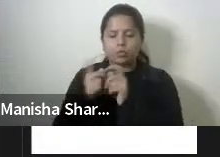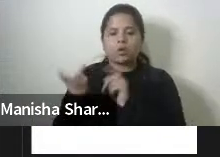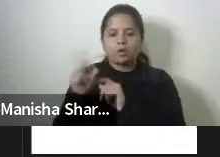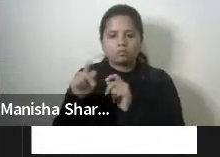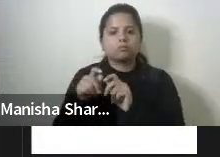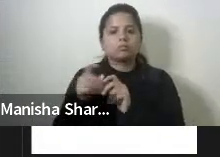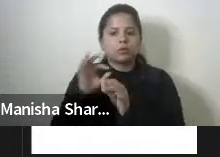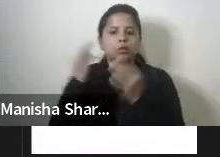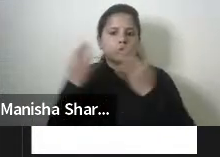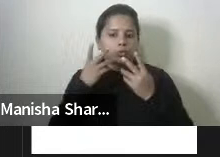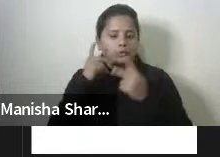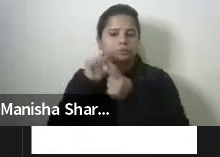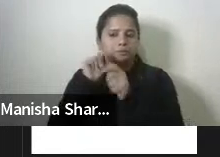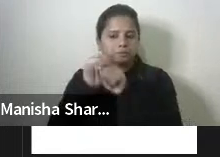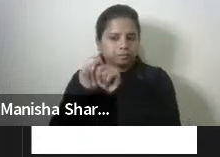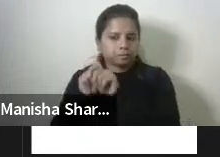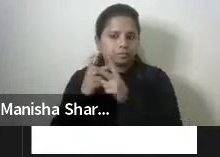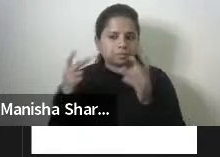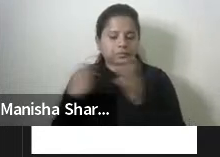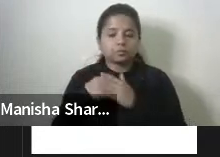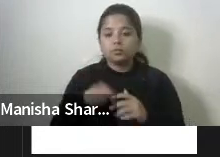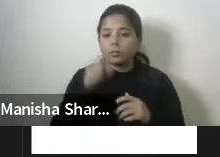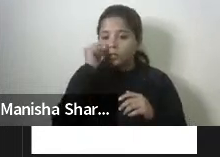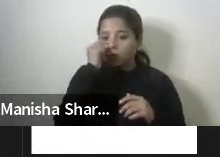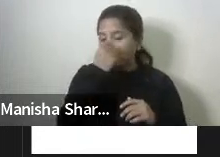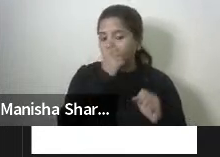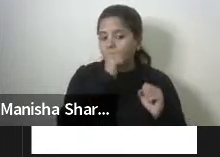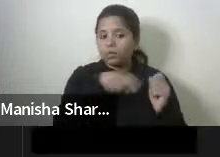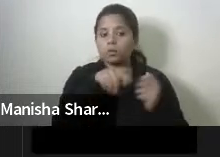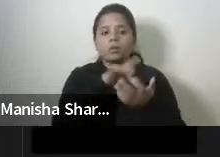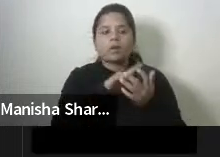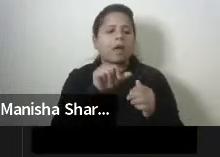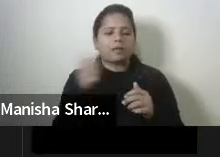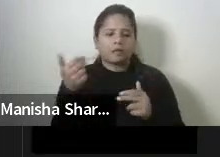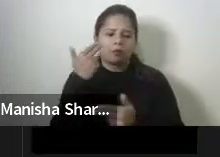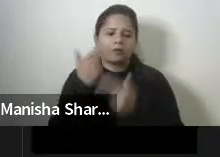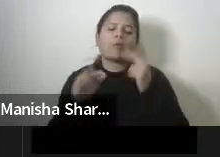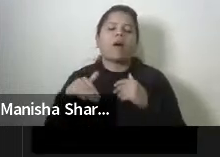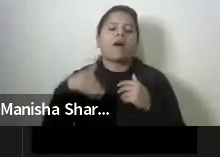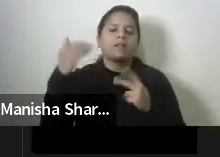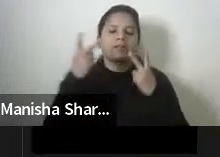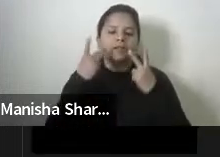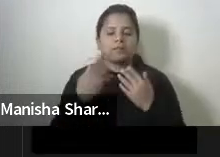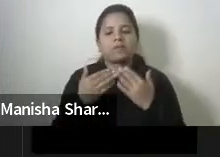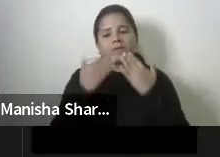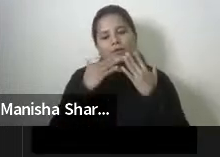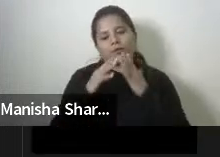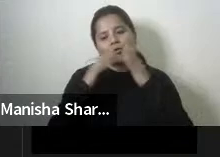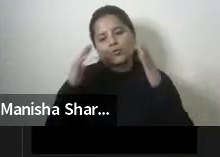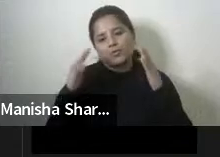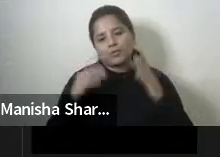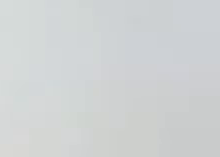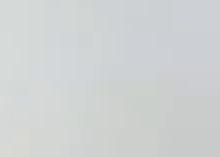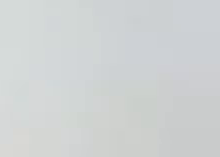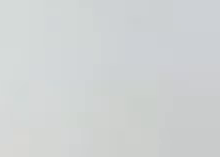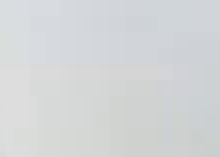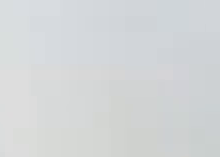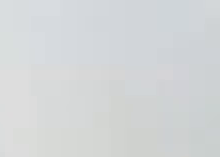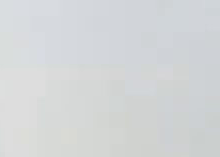with